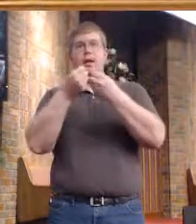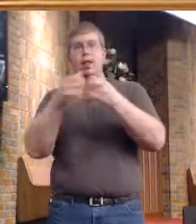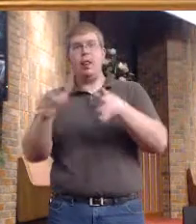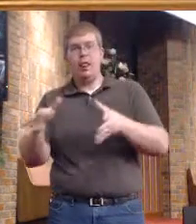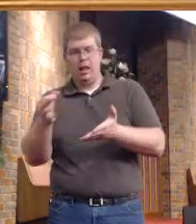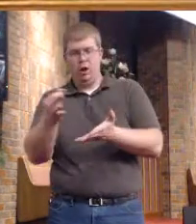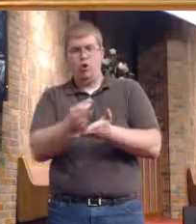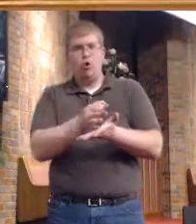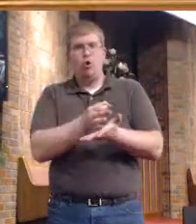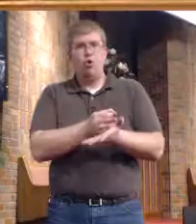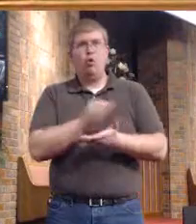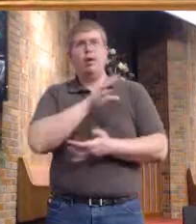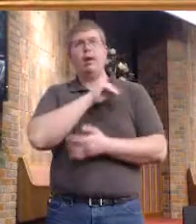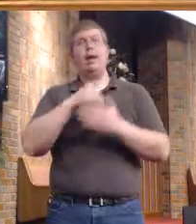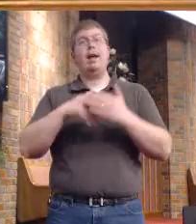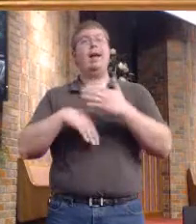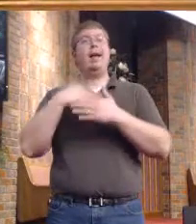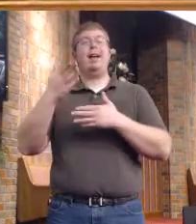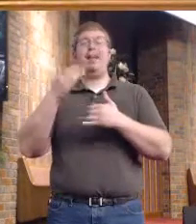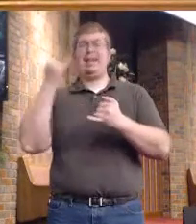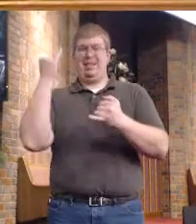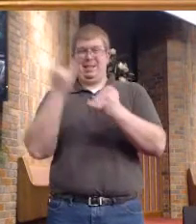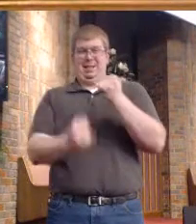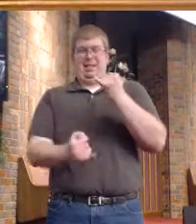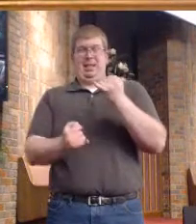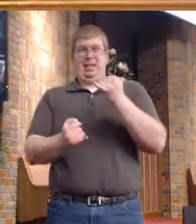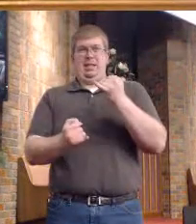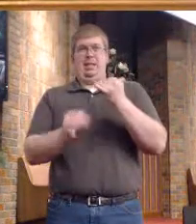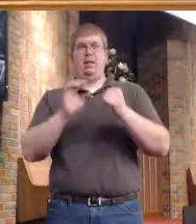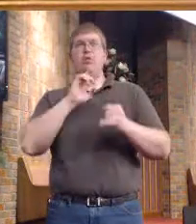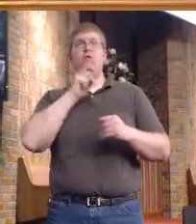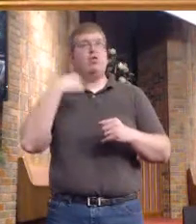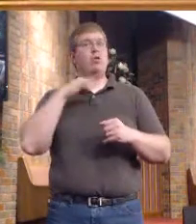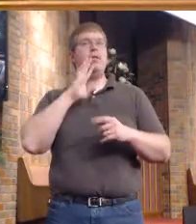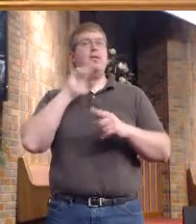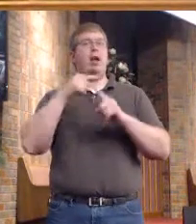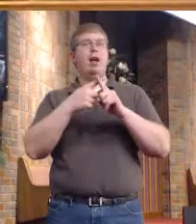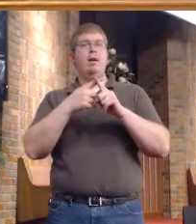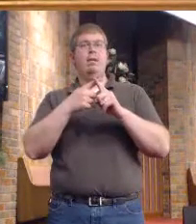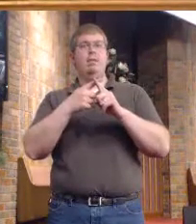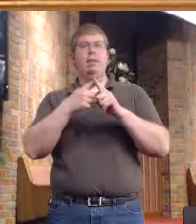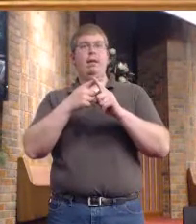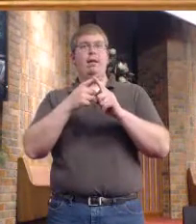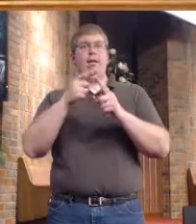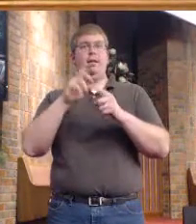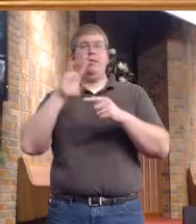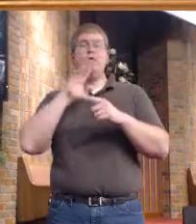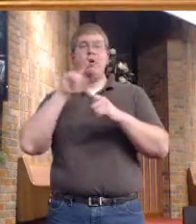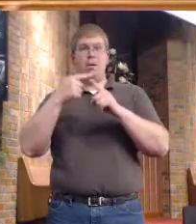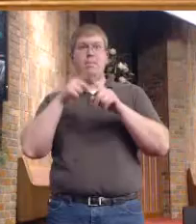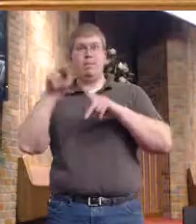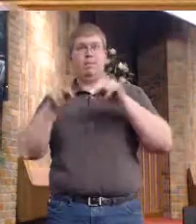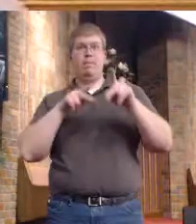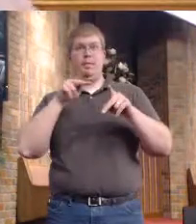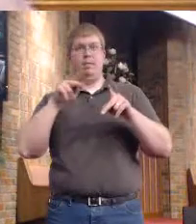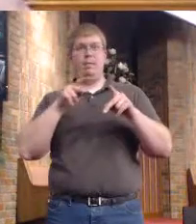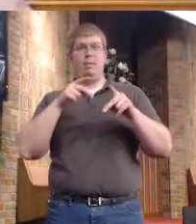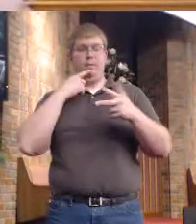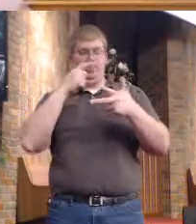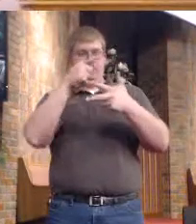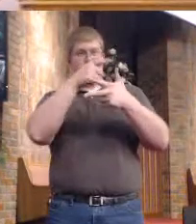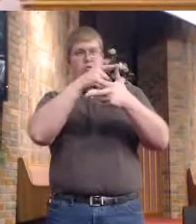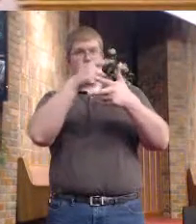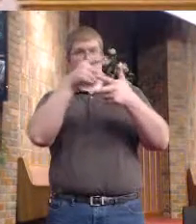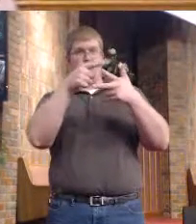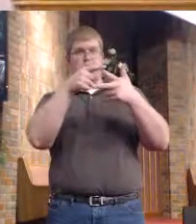if there was any doubt at all, that we're talking about people. The longest parable of the group starts in verse 11, and goes